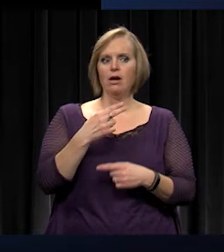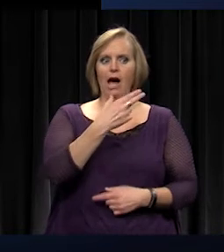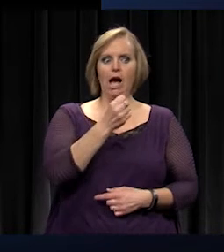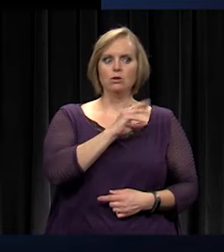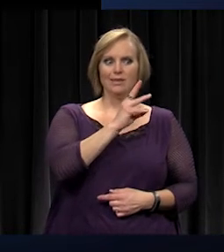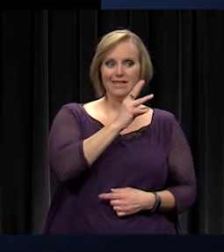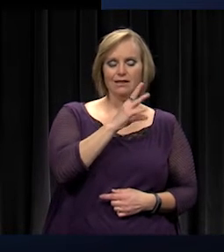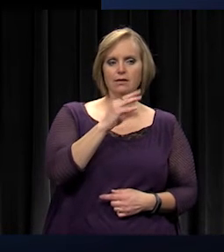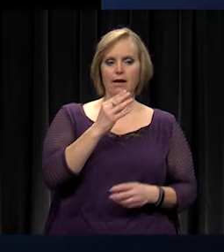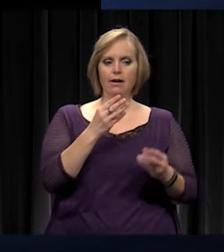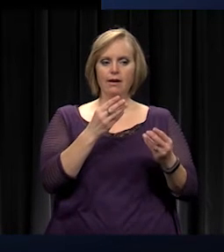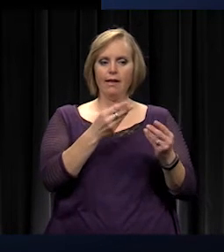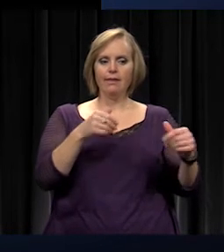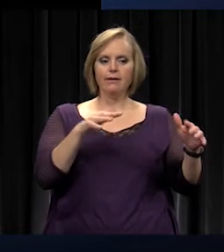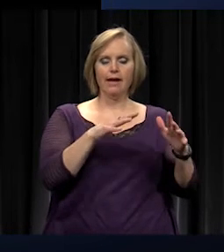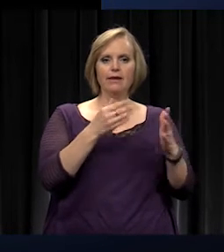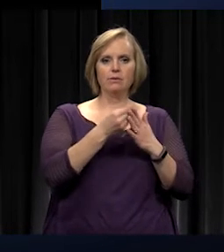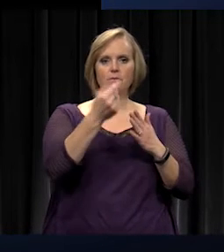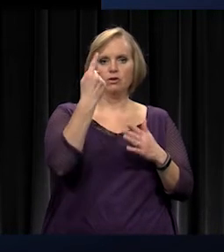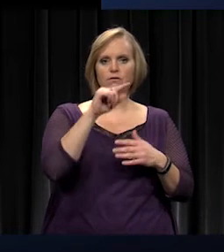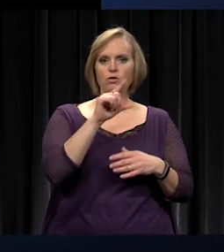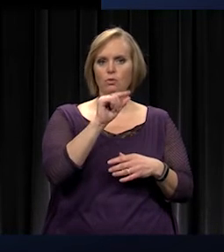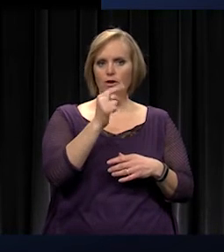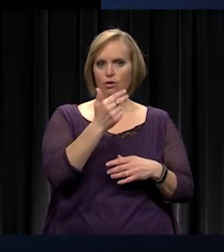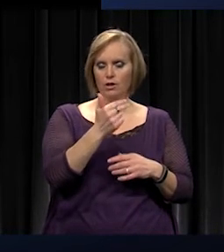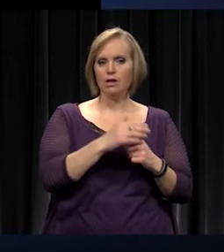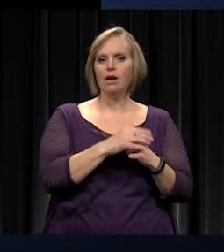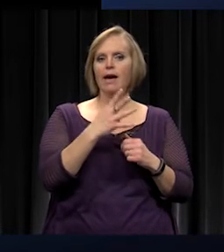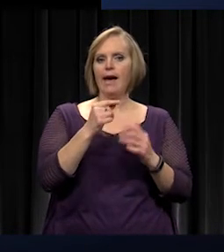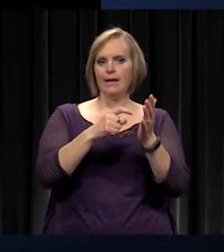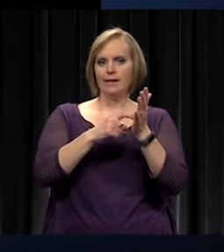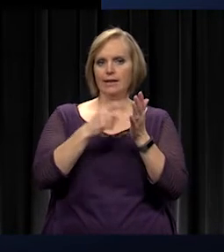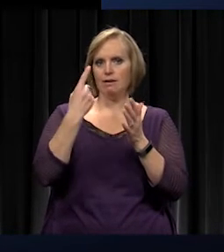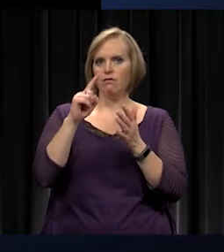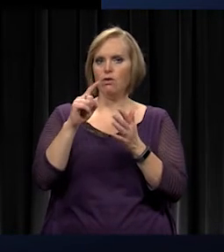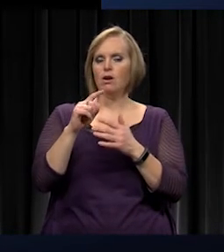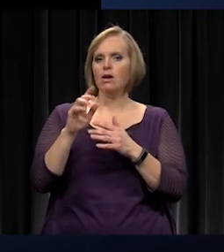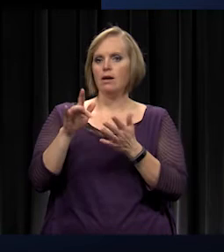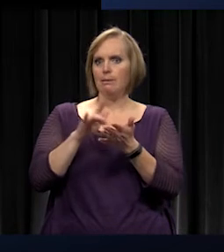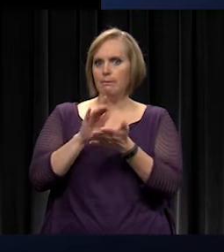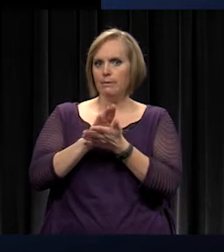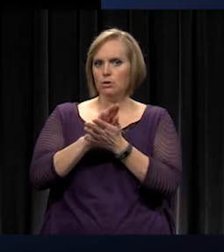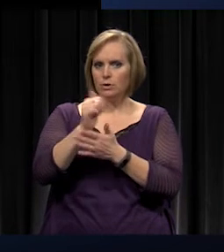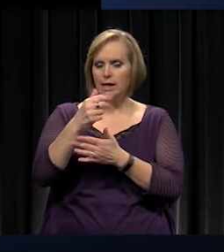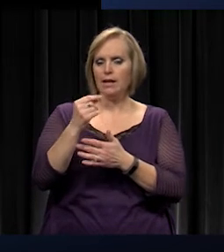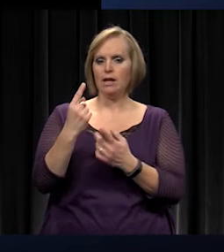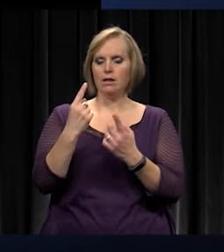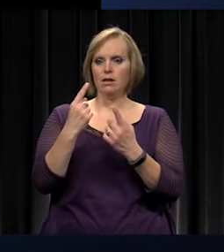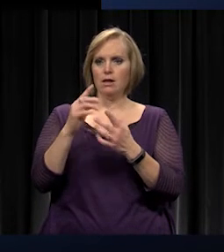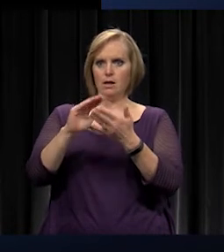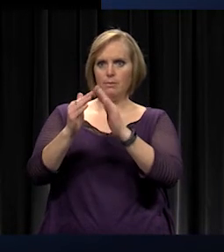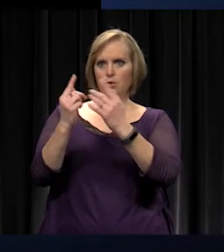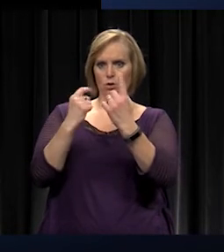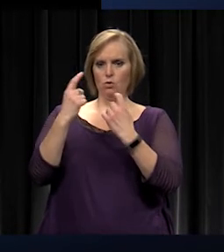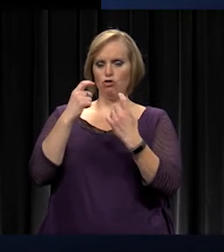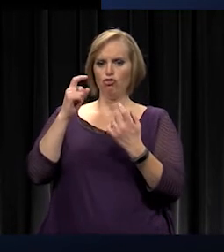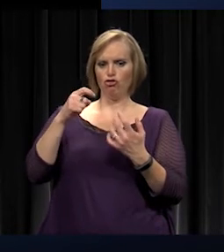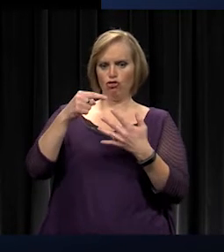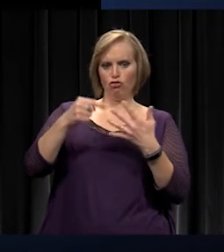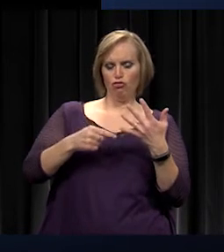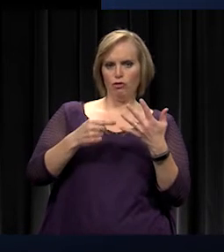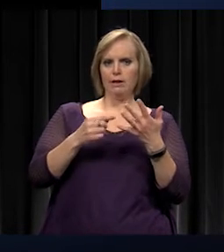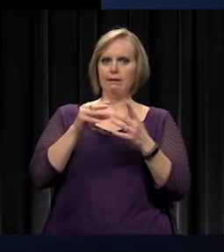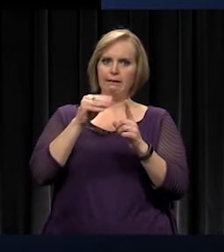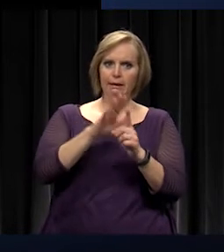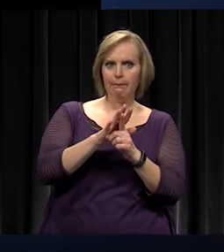was purchased as part of bond 2013. As well as a need for middle school 10 and questions from the community about should this, would this impact